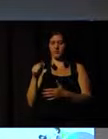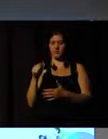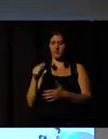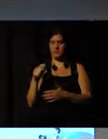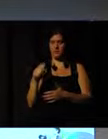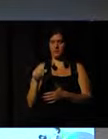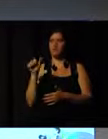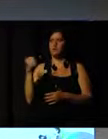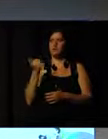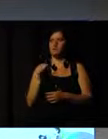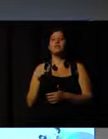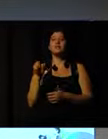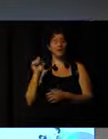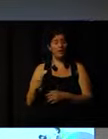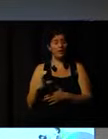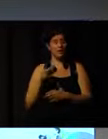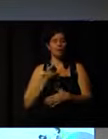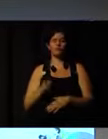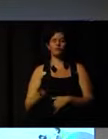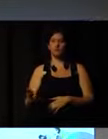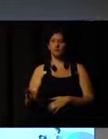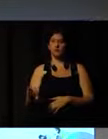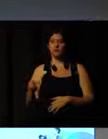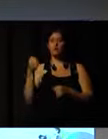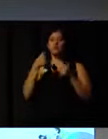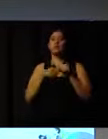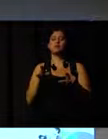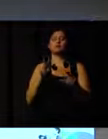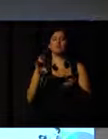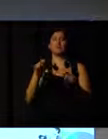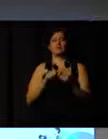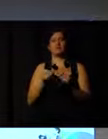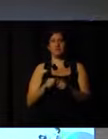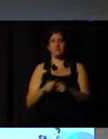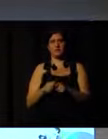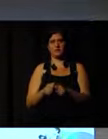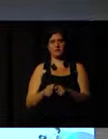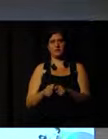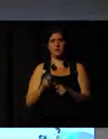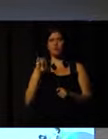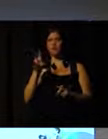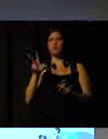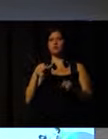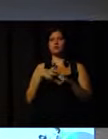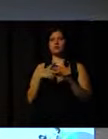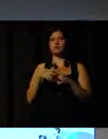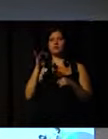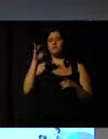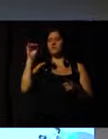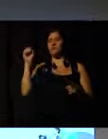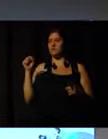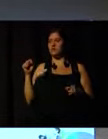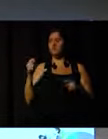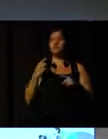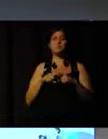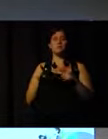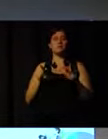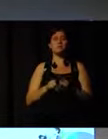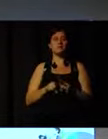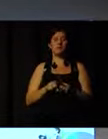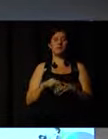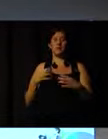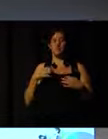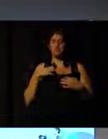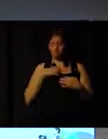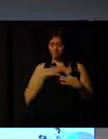comes after the World Cup. This is what I say to youngsters at YMCA, the continuity of what they will be doing, not only